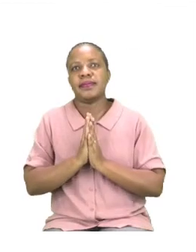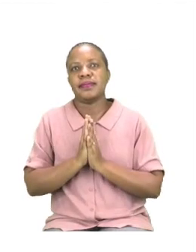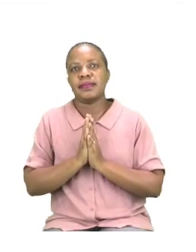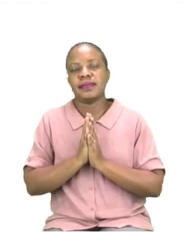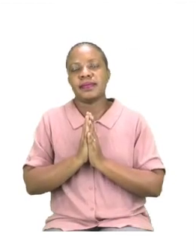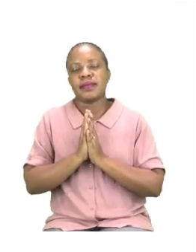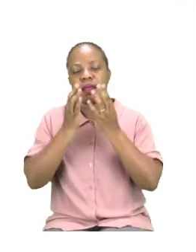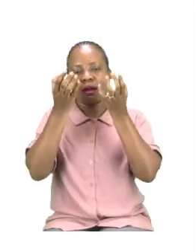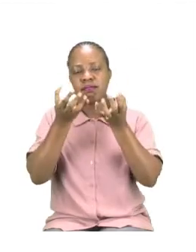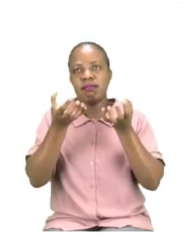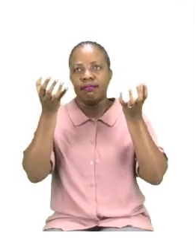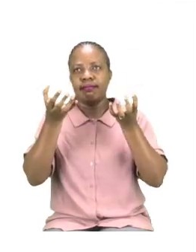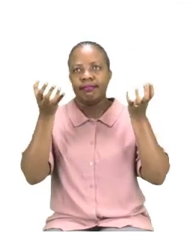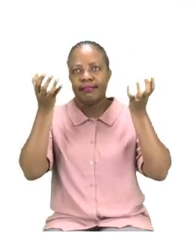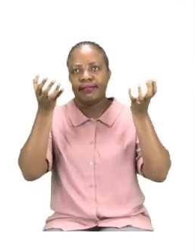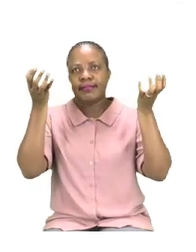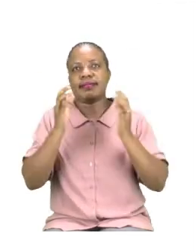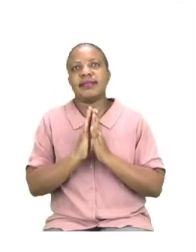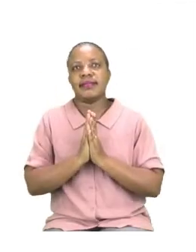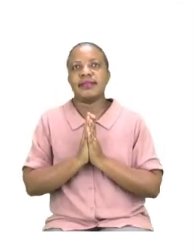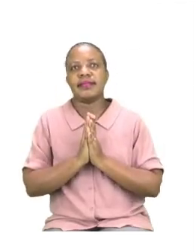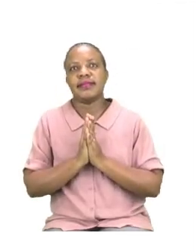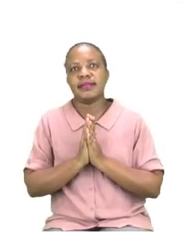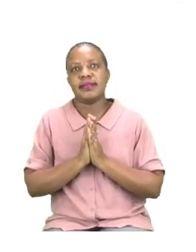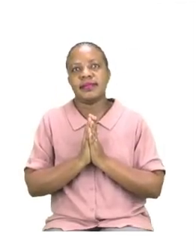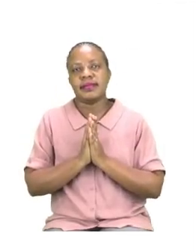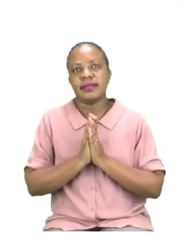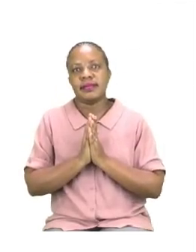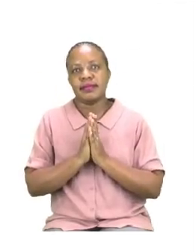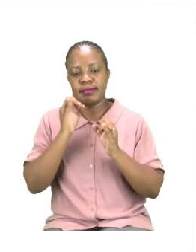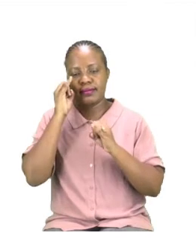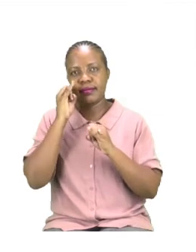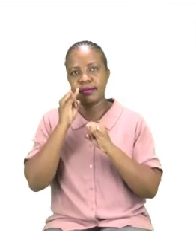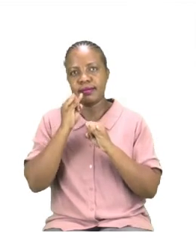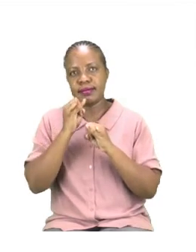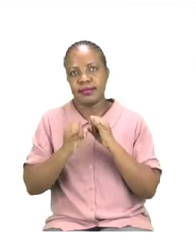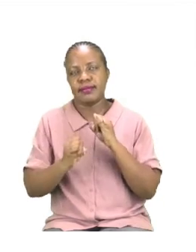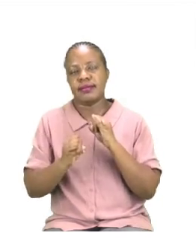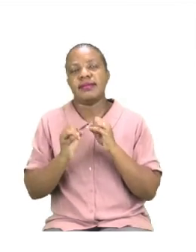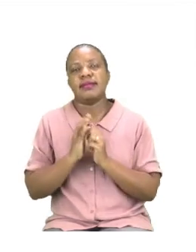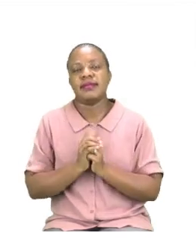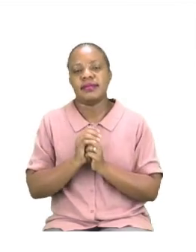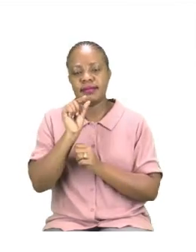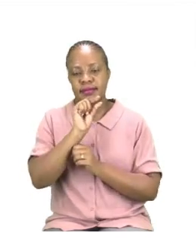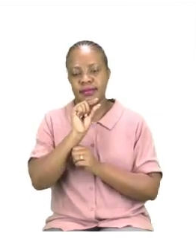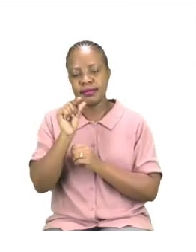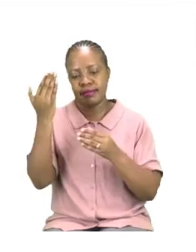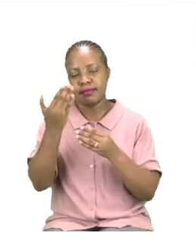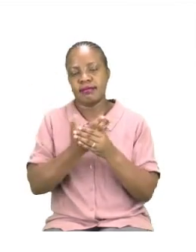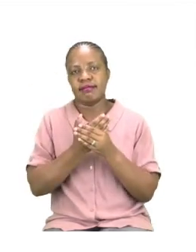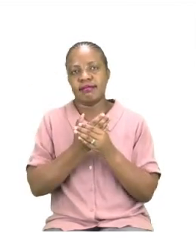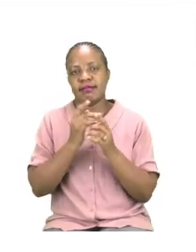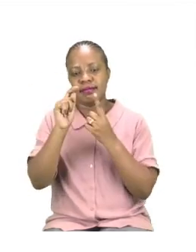Clouds. Very good. And the next one, or rather the last vocabulary word